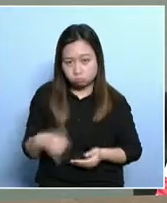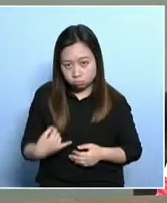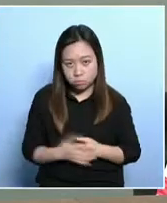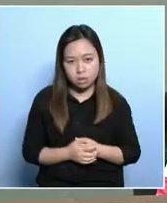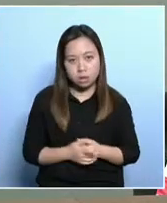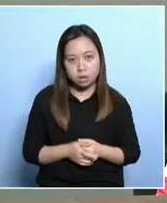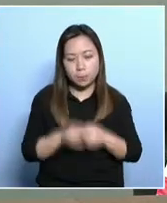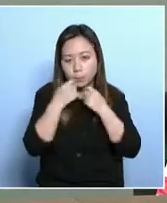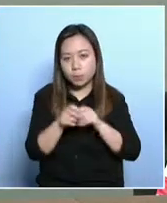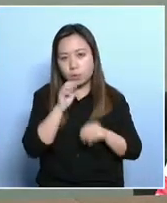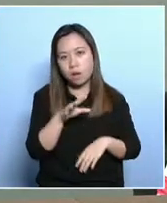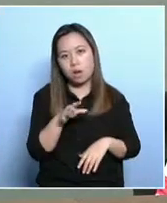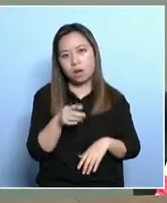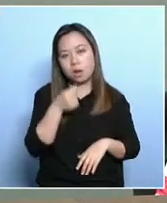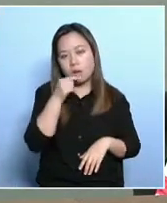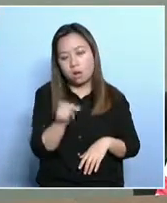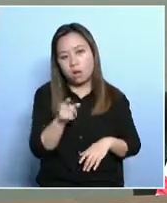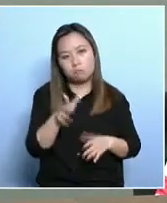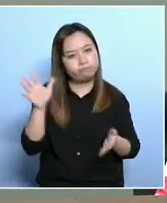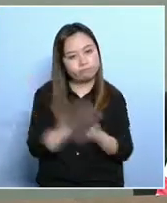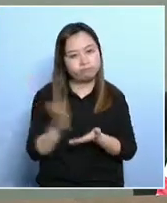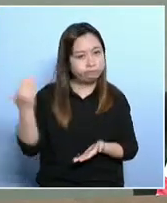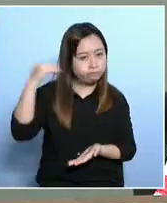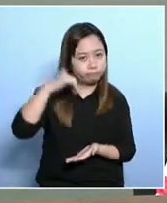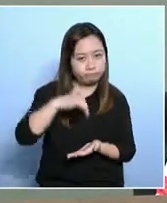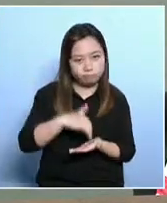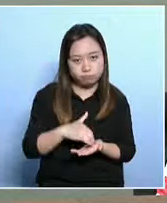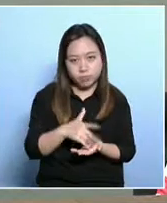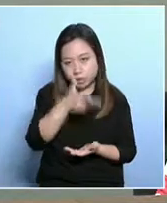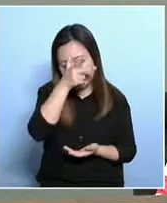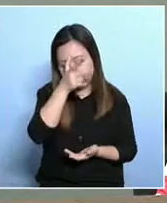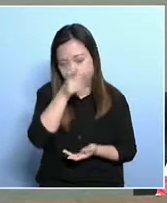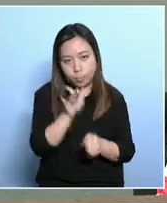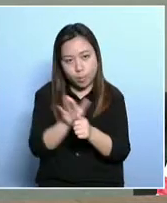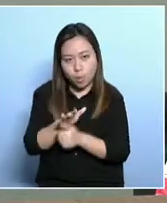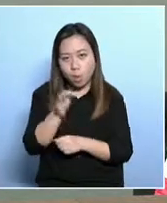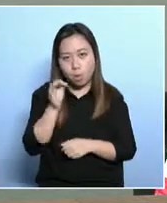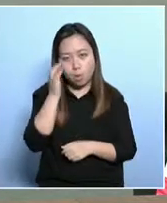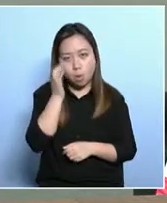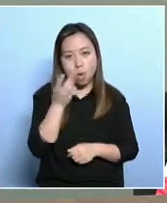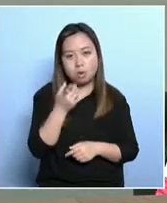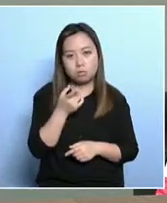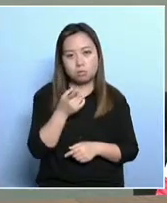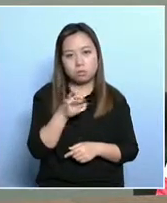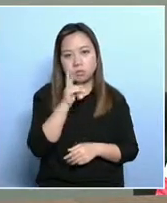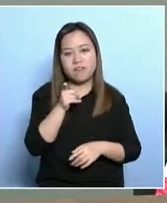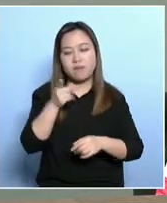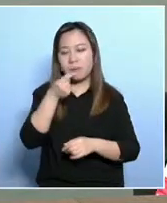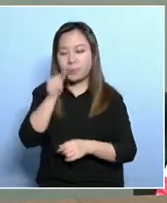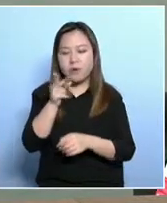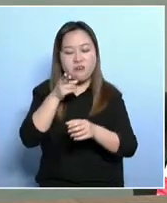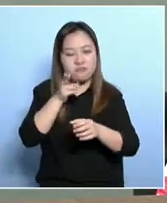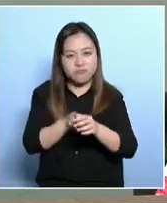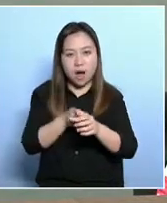And so over the years, the government